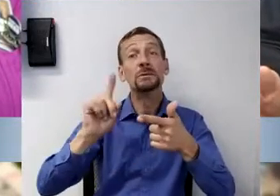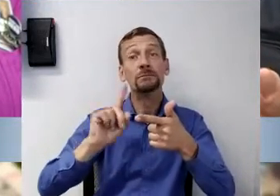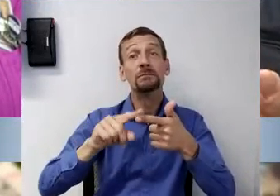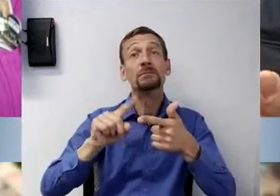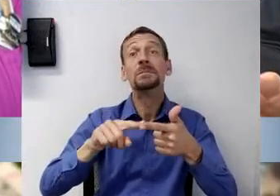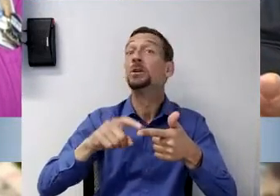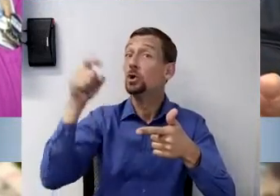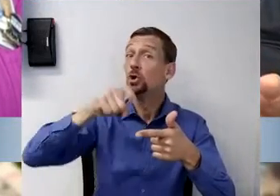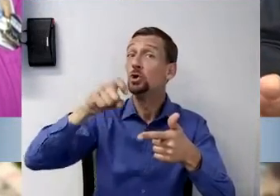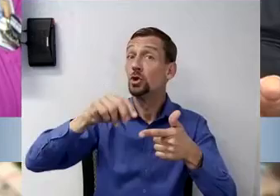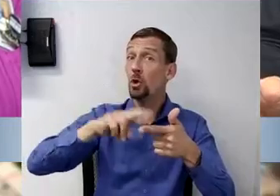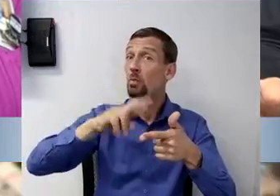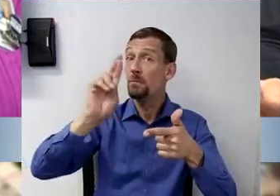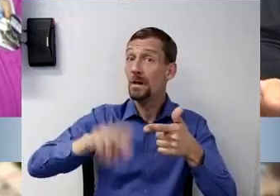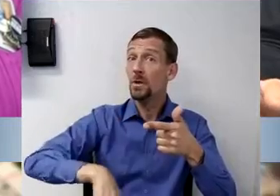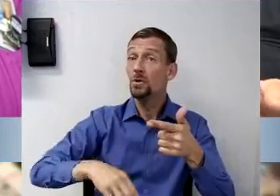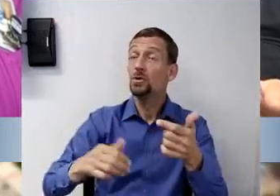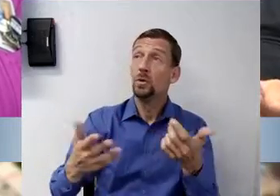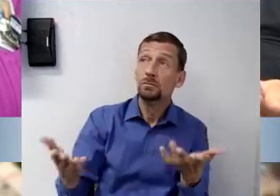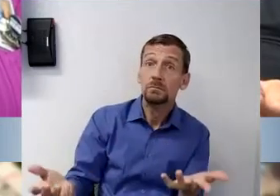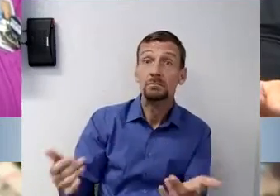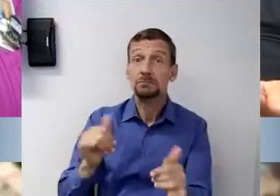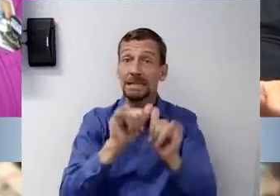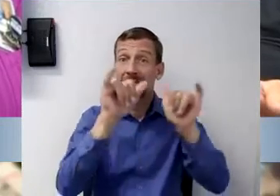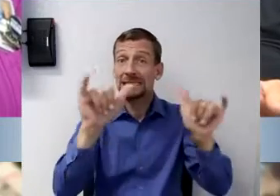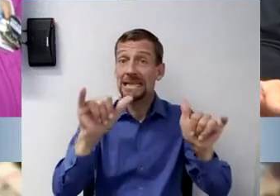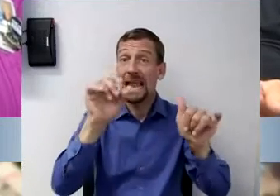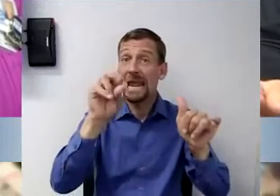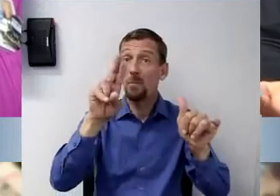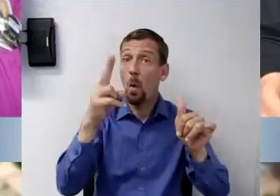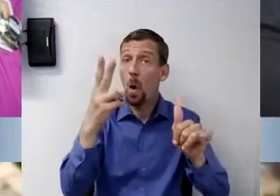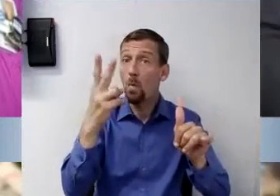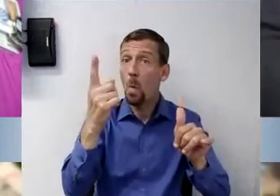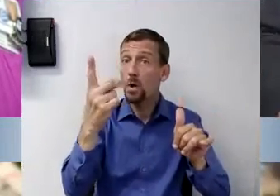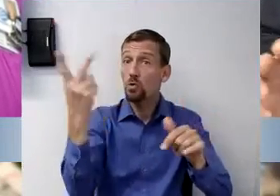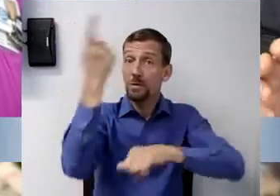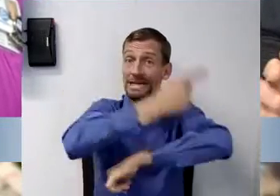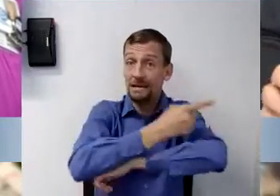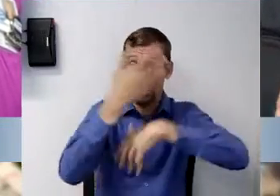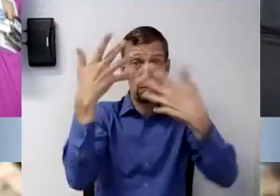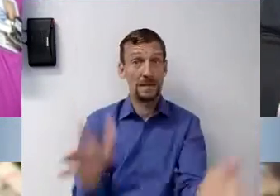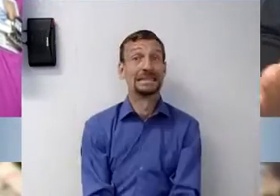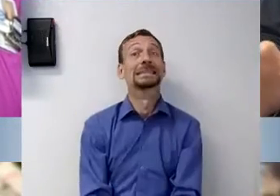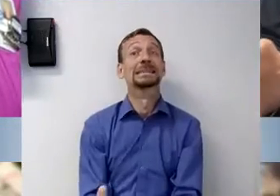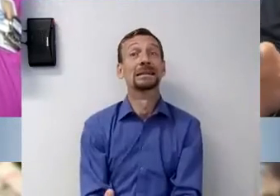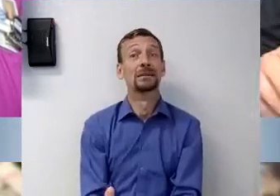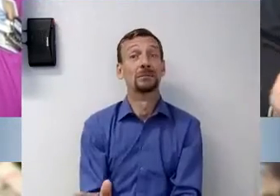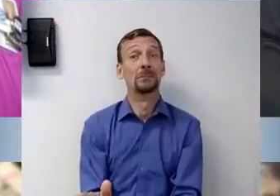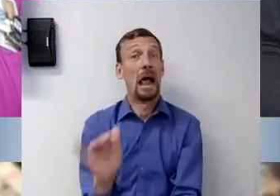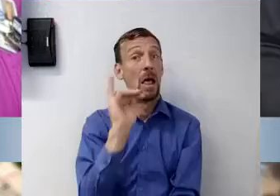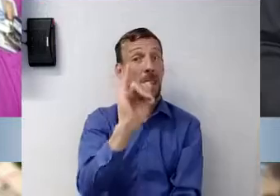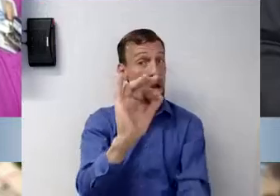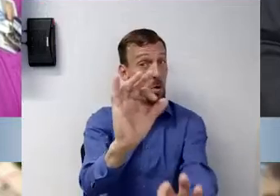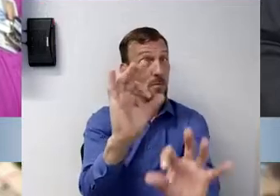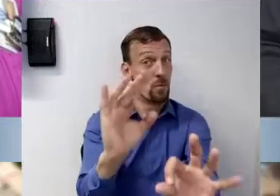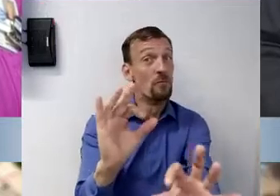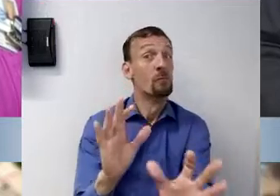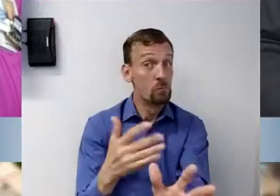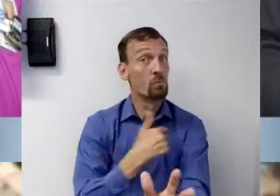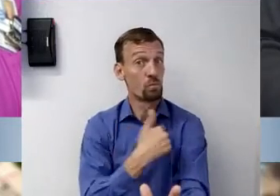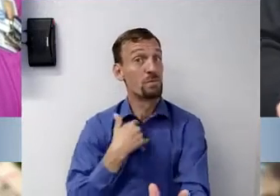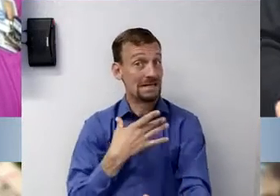have results back the same day or next day. Okay. So, that's, that's ideal. Mm-hmm.